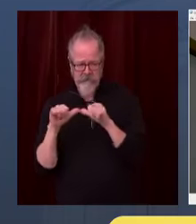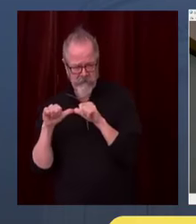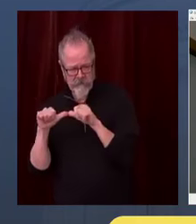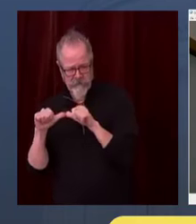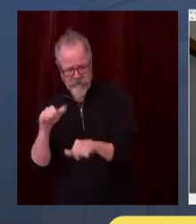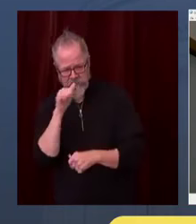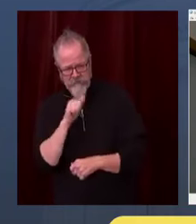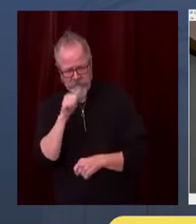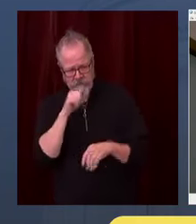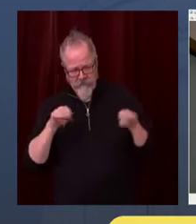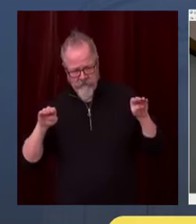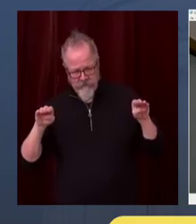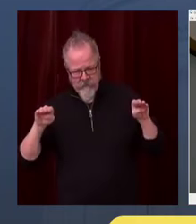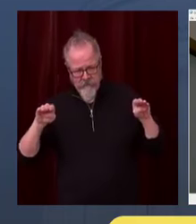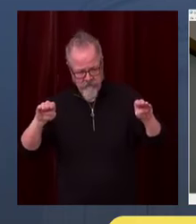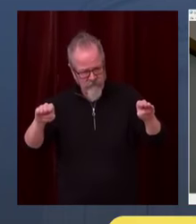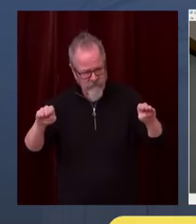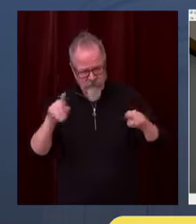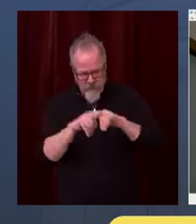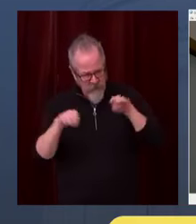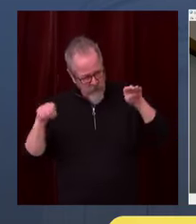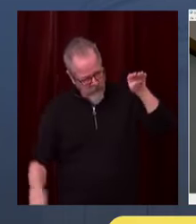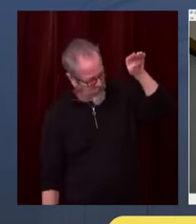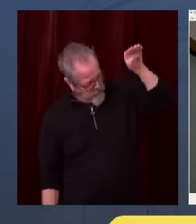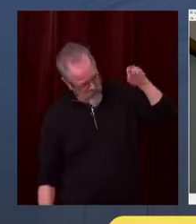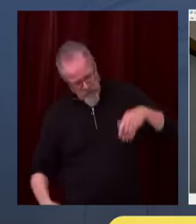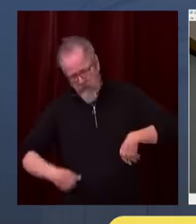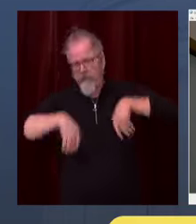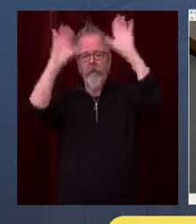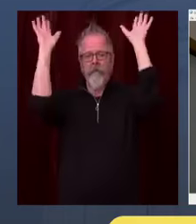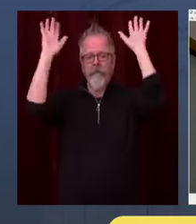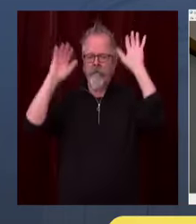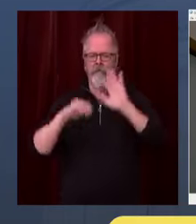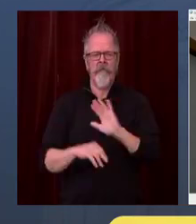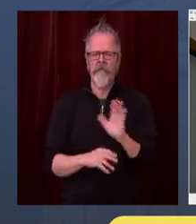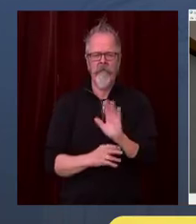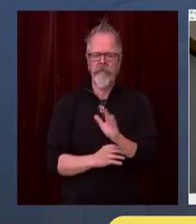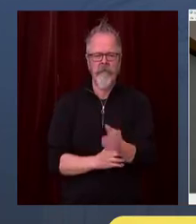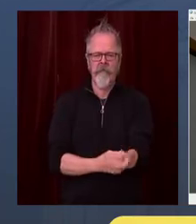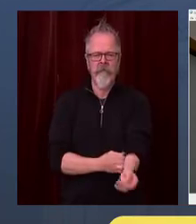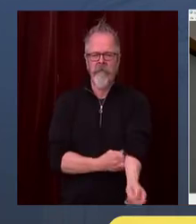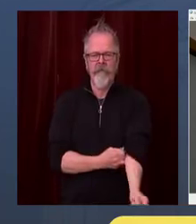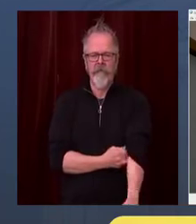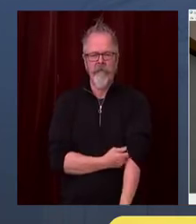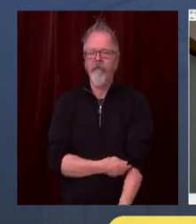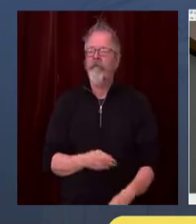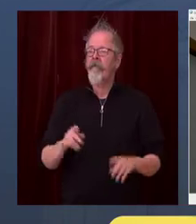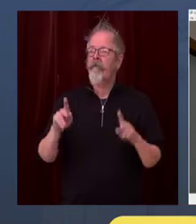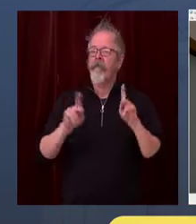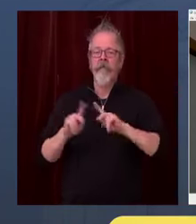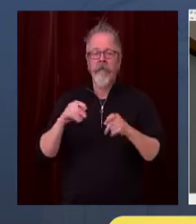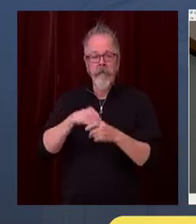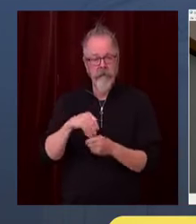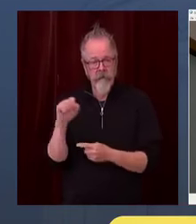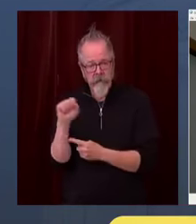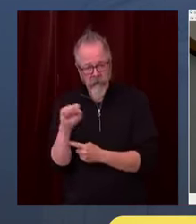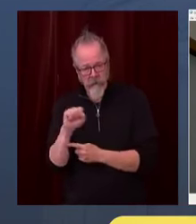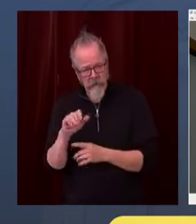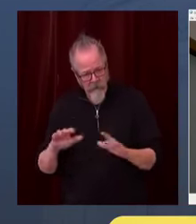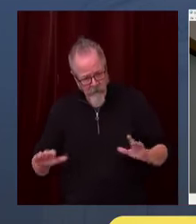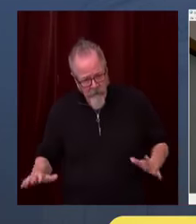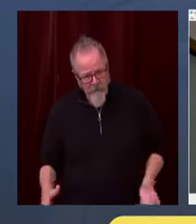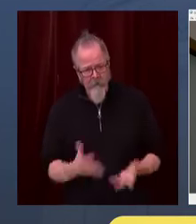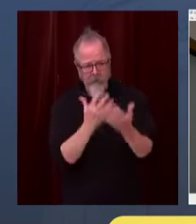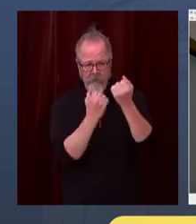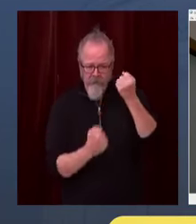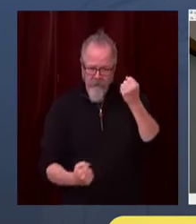of Seattle, please show some love for your local businesses. Go and buy from your local restaurants and your local